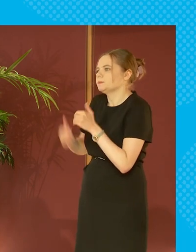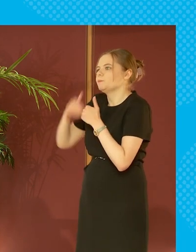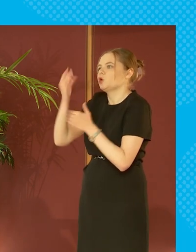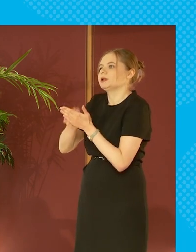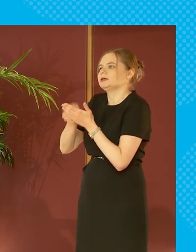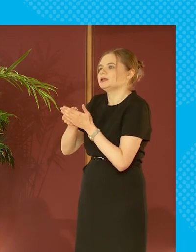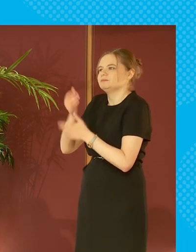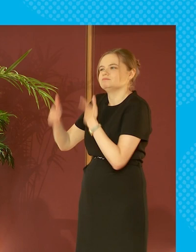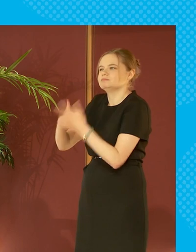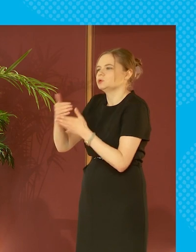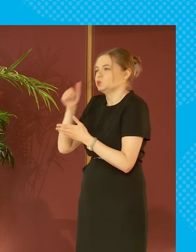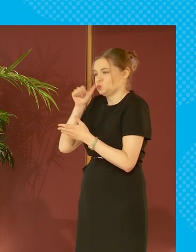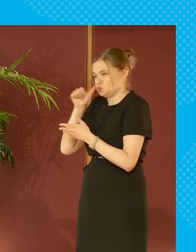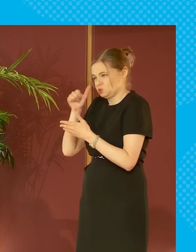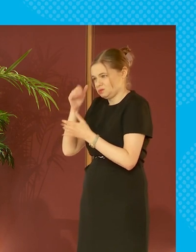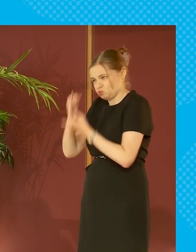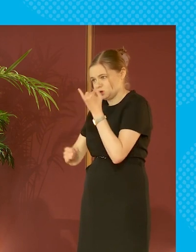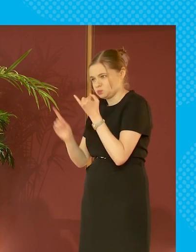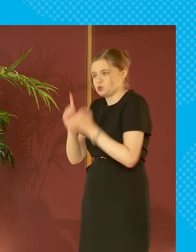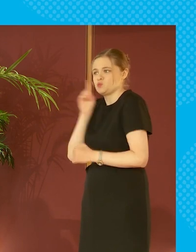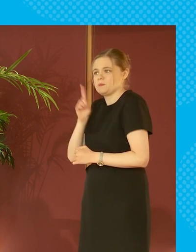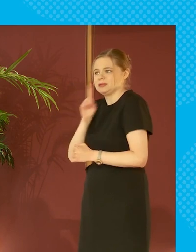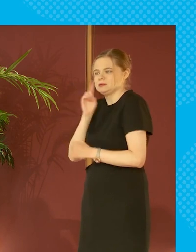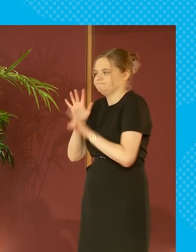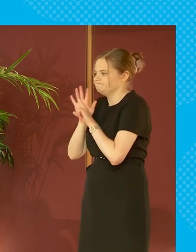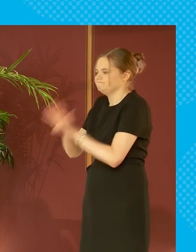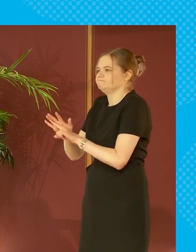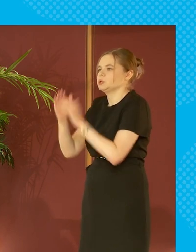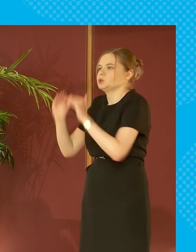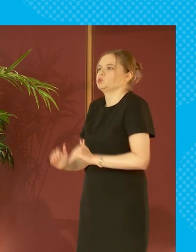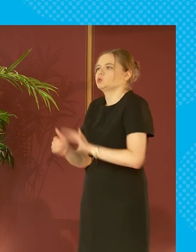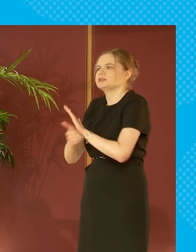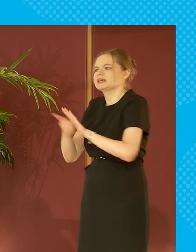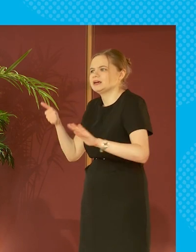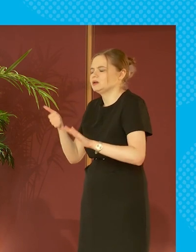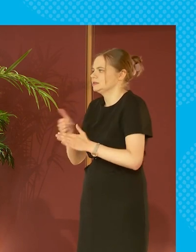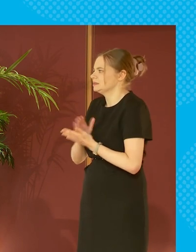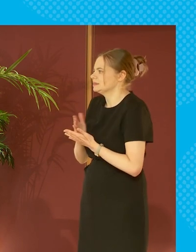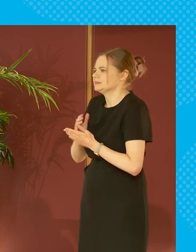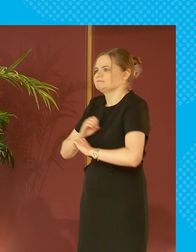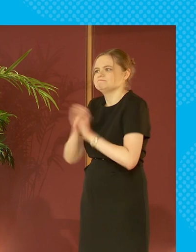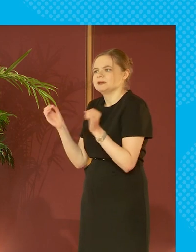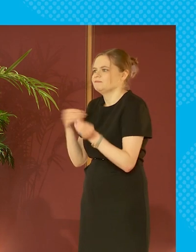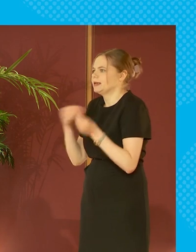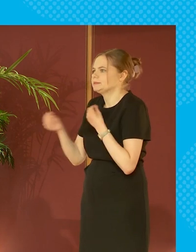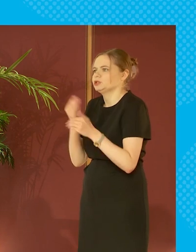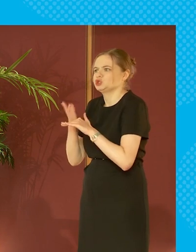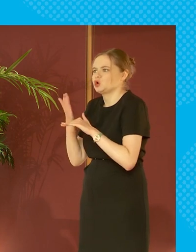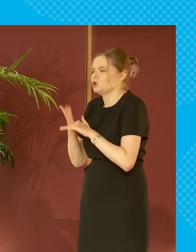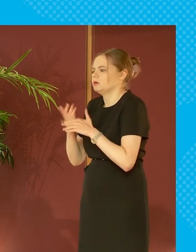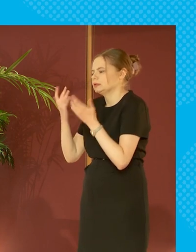time and we know who that will be in the main it will be women women being forced into very low skilled insecure inflexible